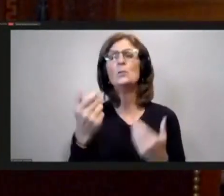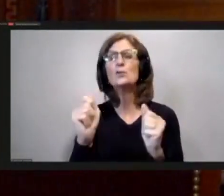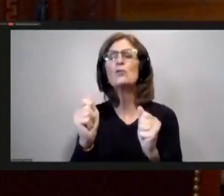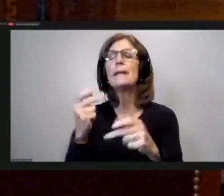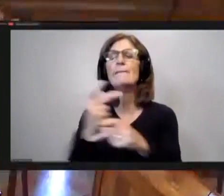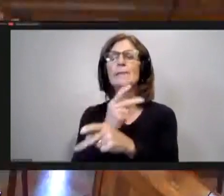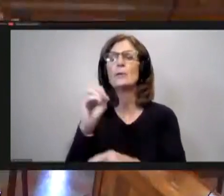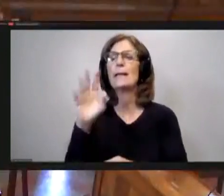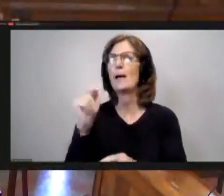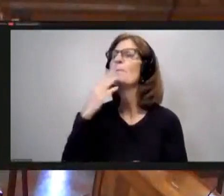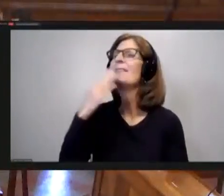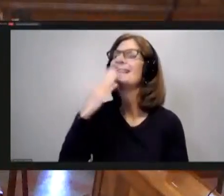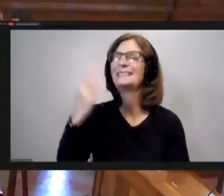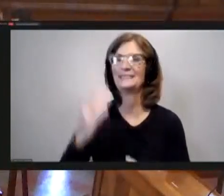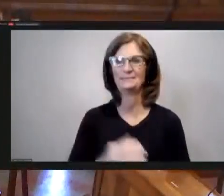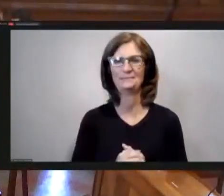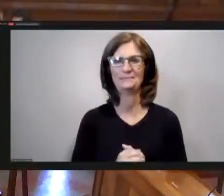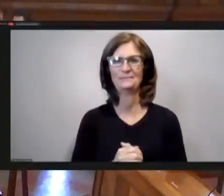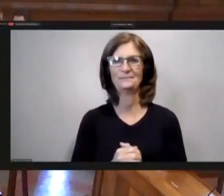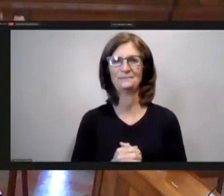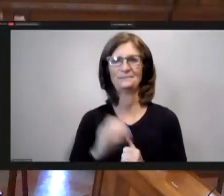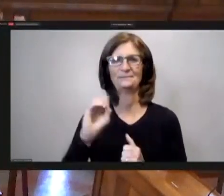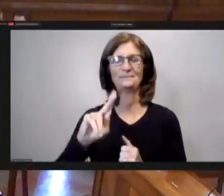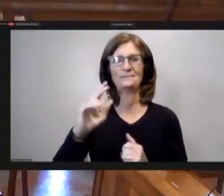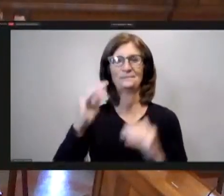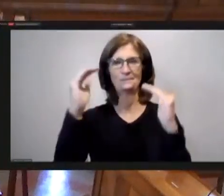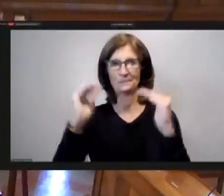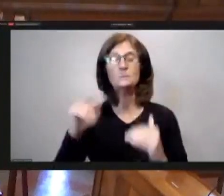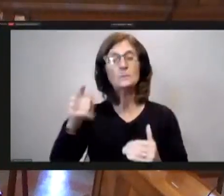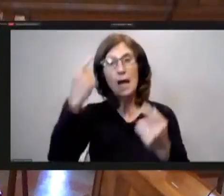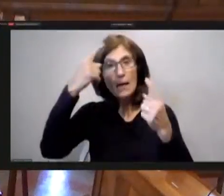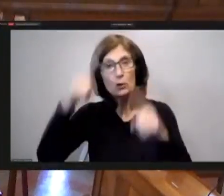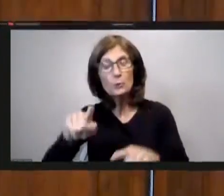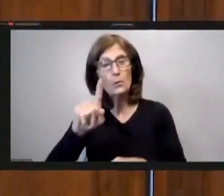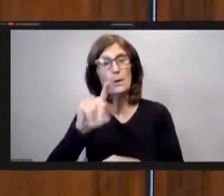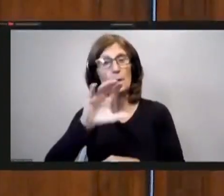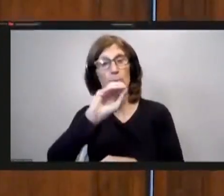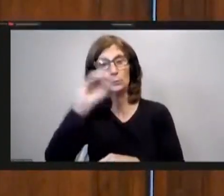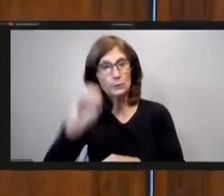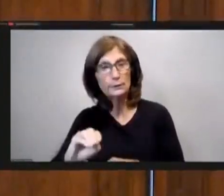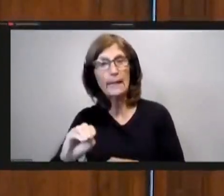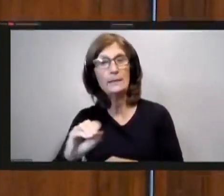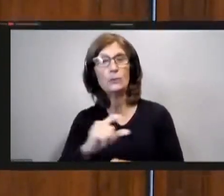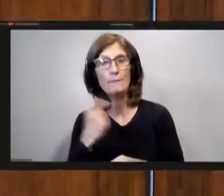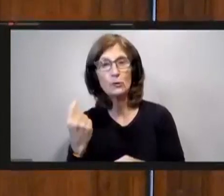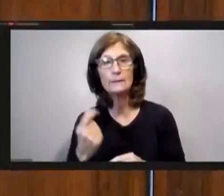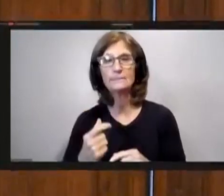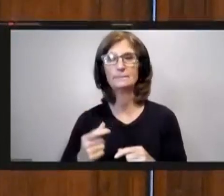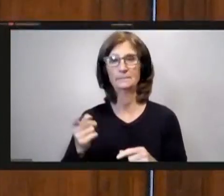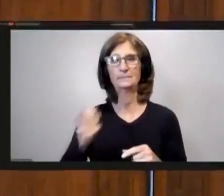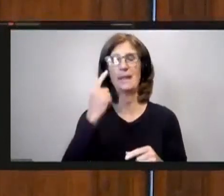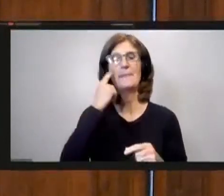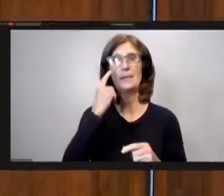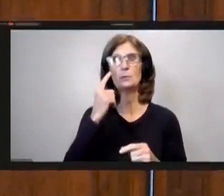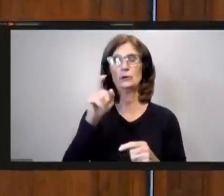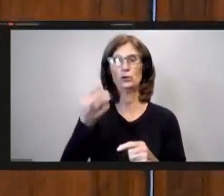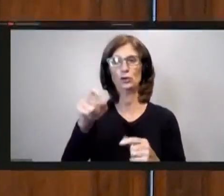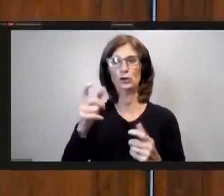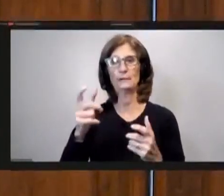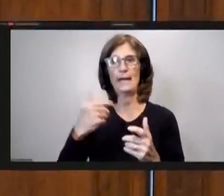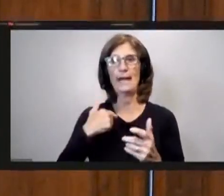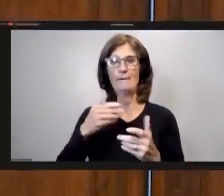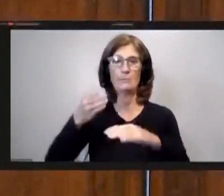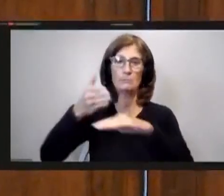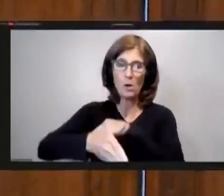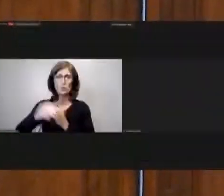thanks yes i agree with you 100% reverend um i think we should entertain having a post agenda and